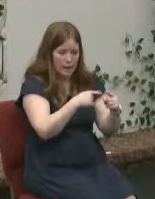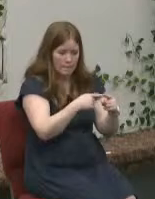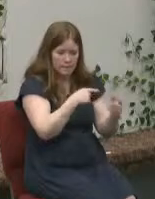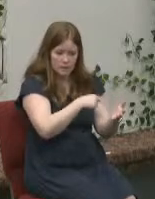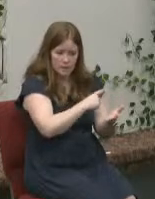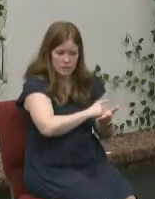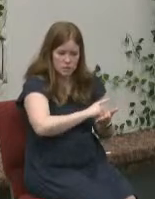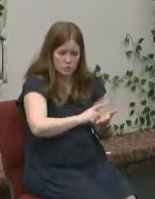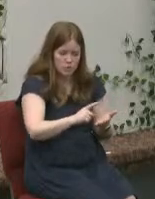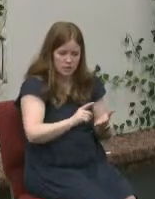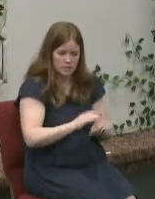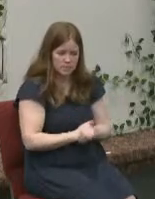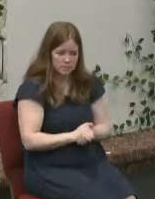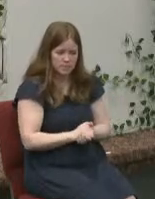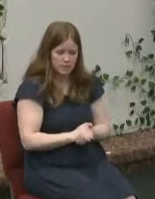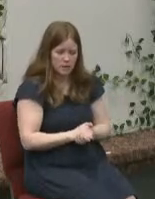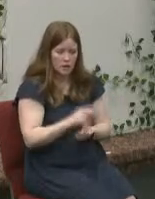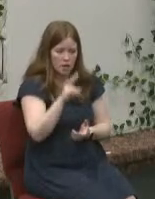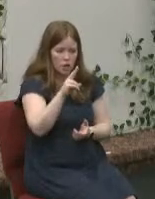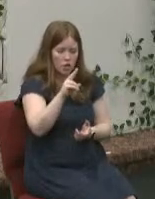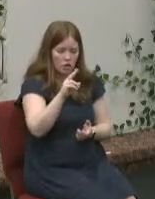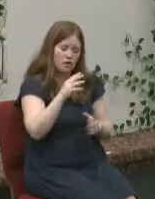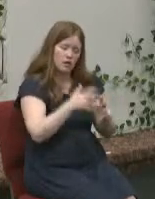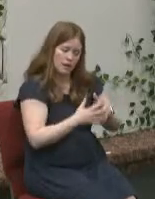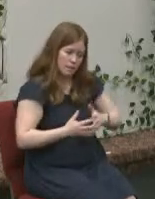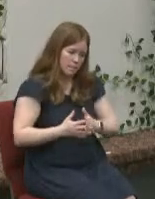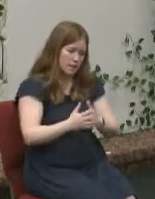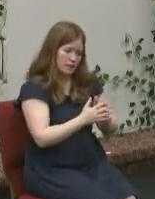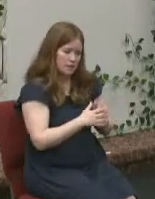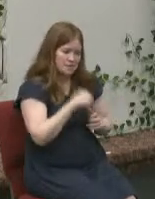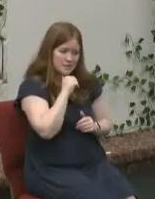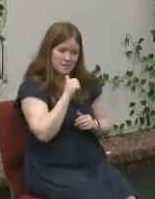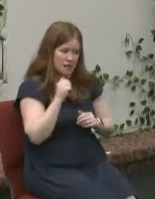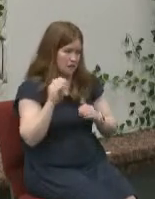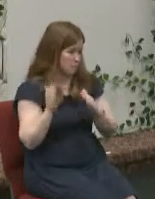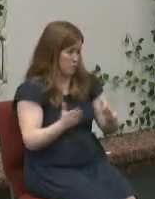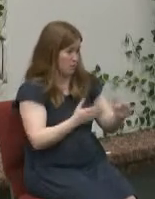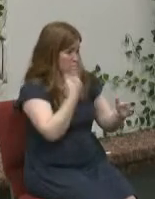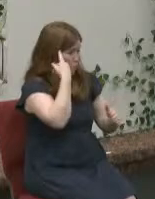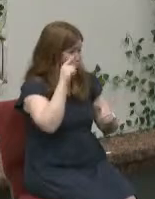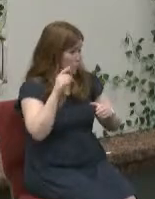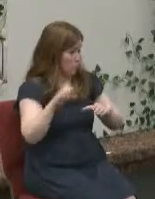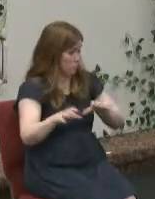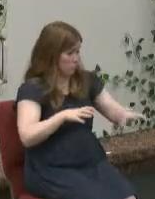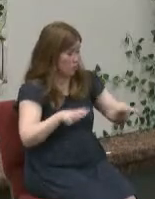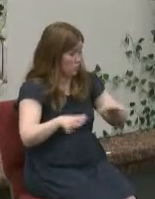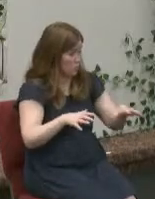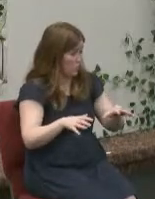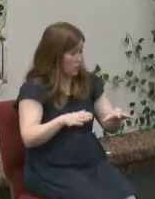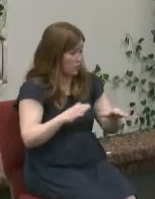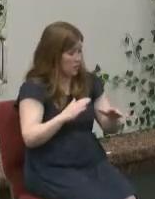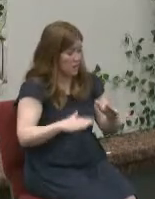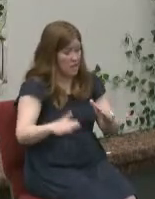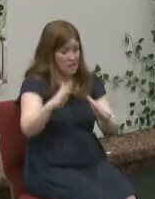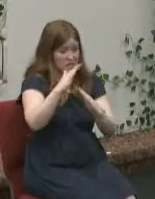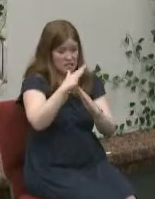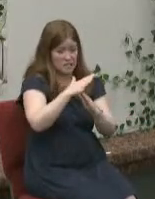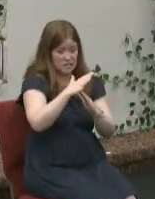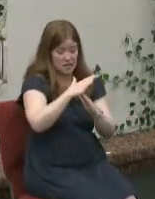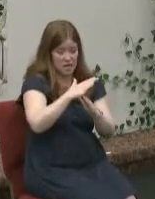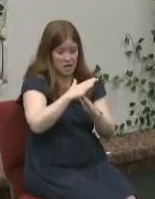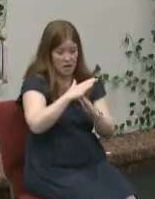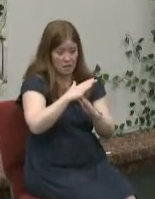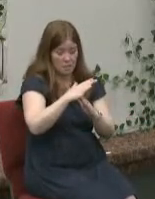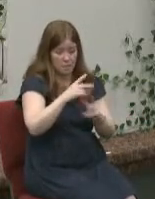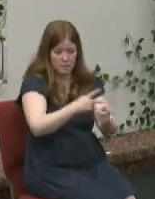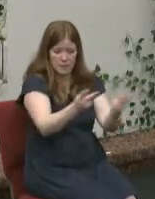the u.s is underprepared for earthquakes top three markets for earthquakes if you live in